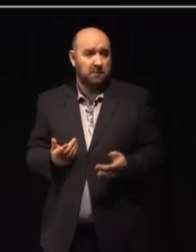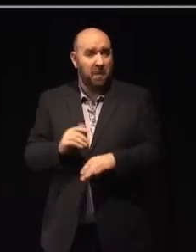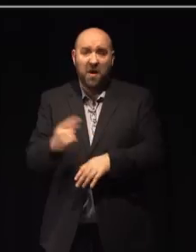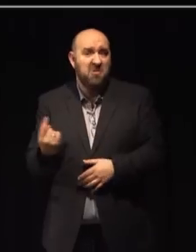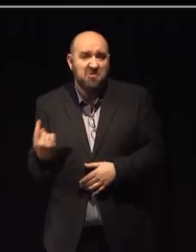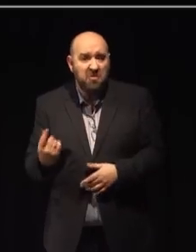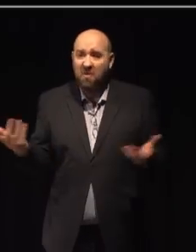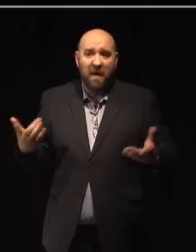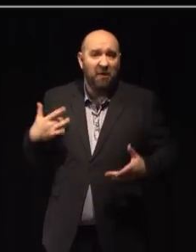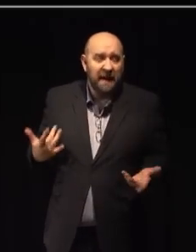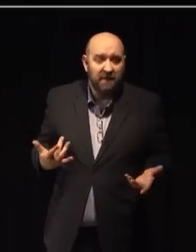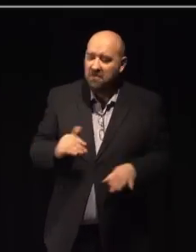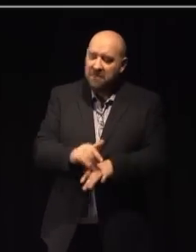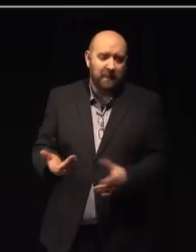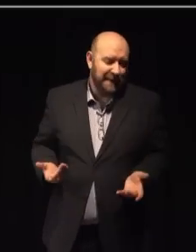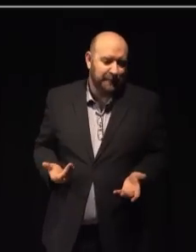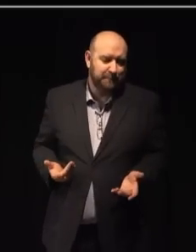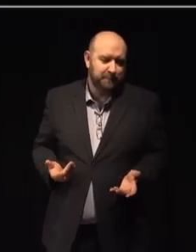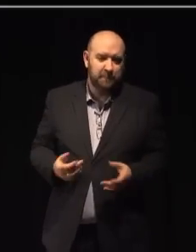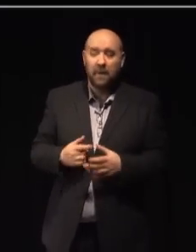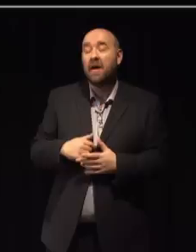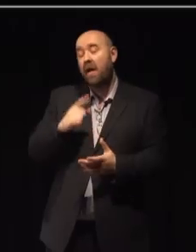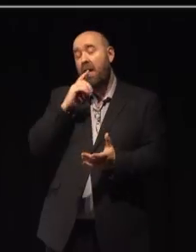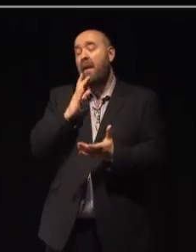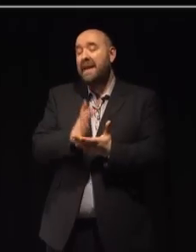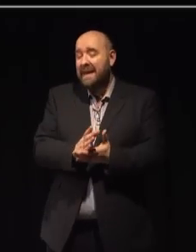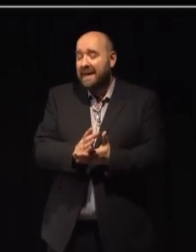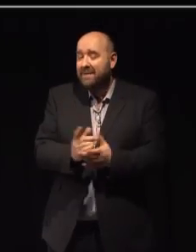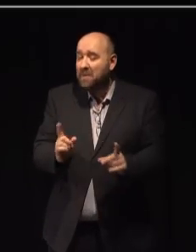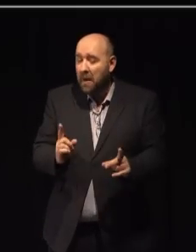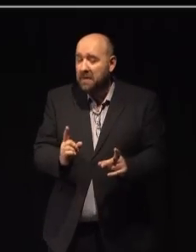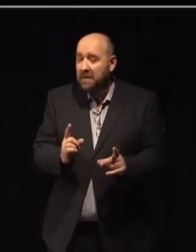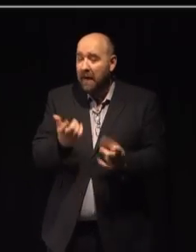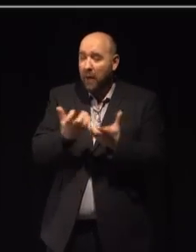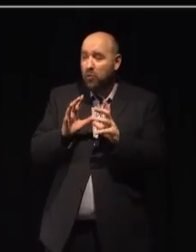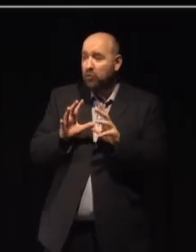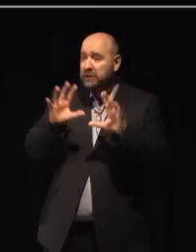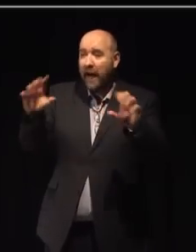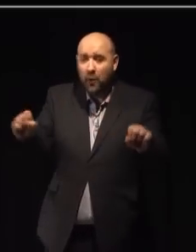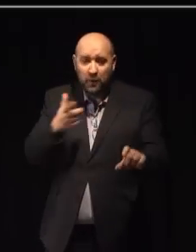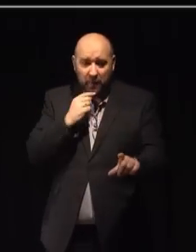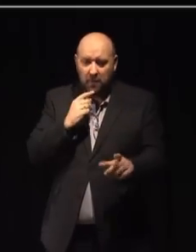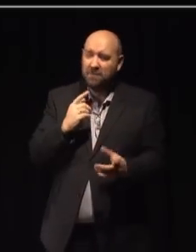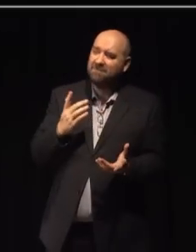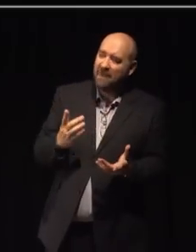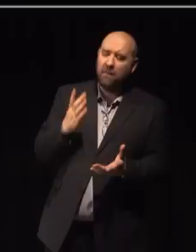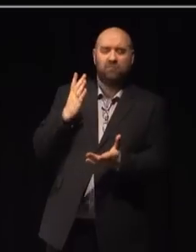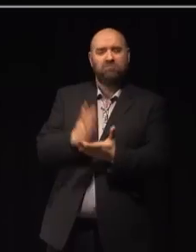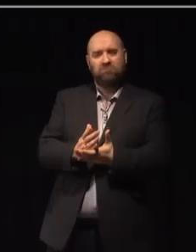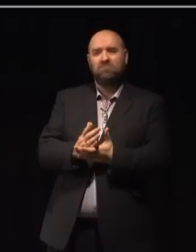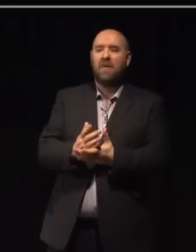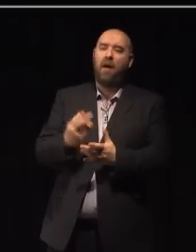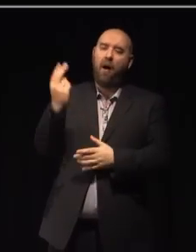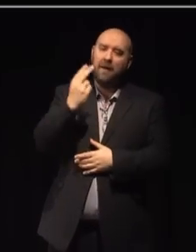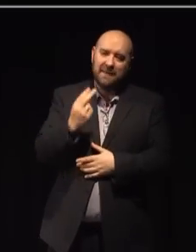or where they live. But I believe that this reach is only possible with genuine artistic ambition and